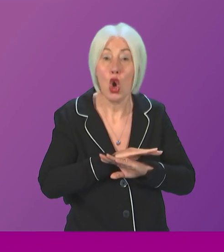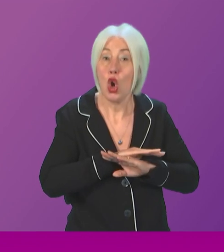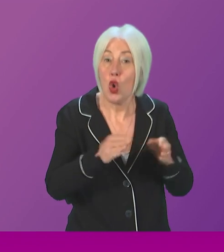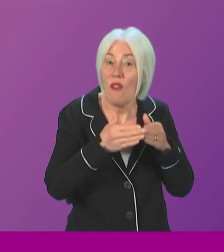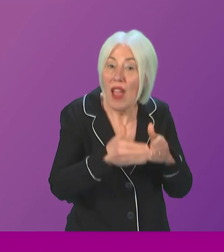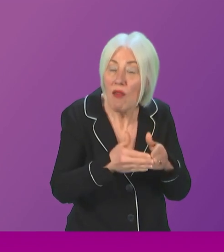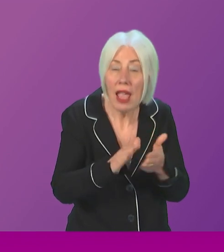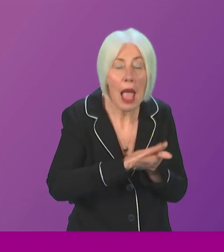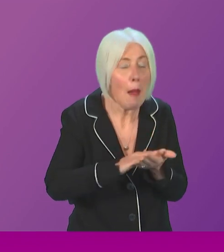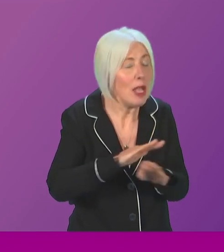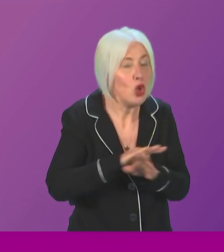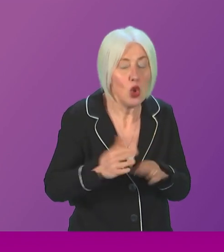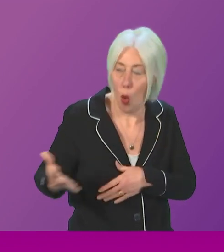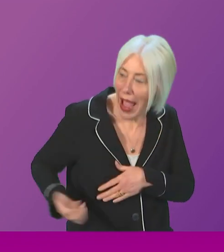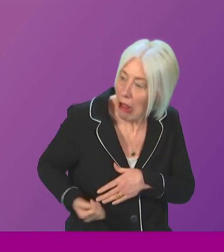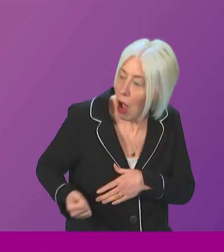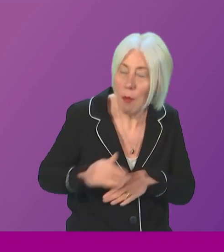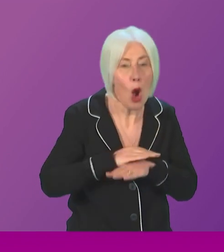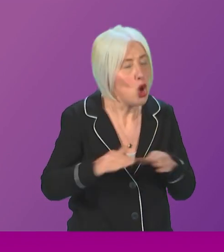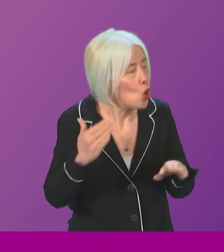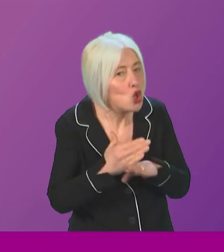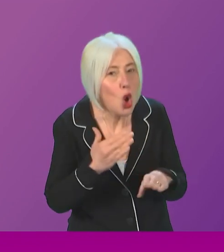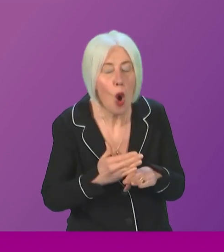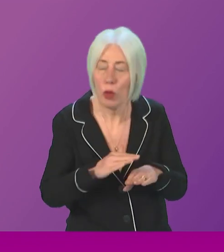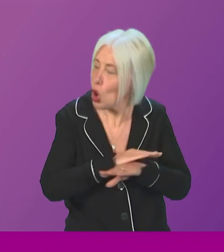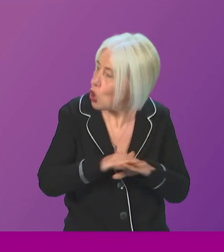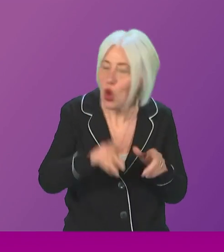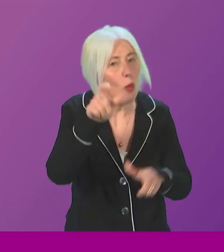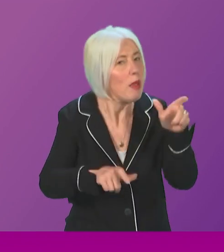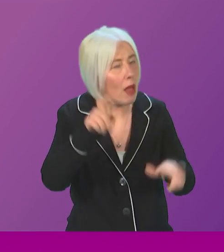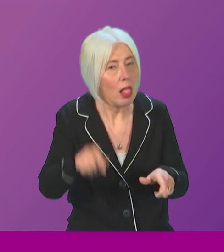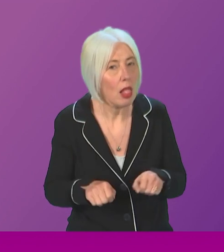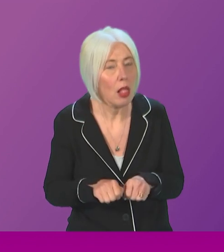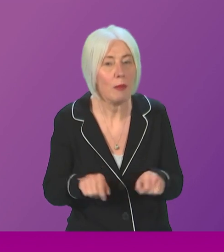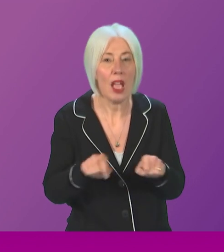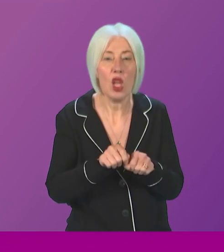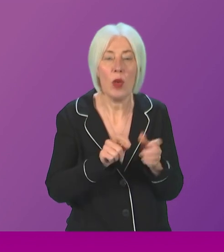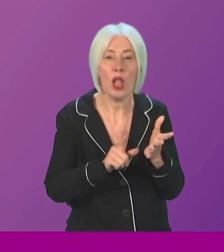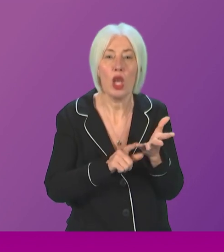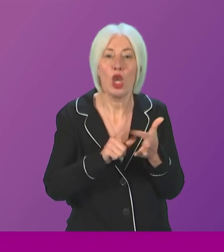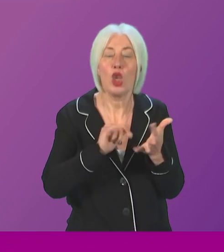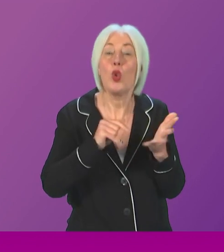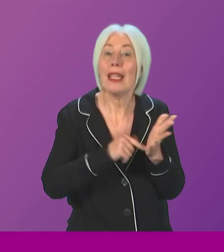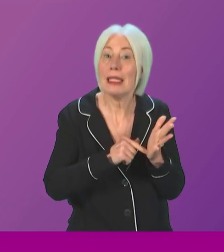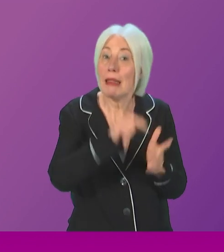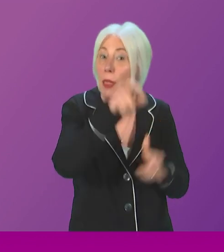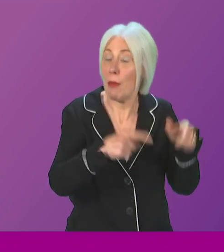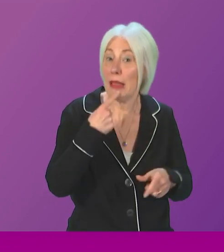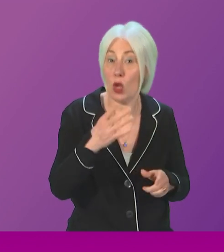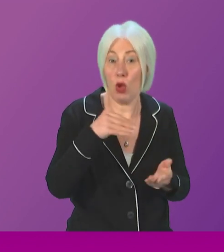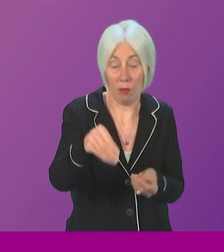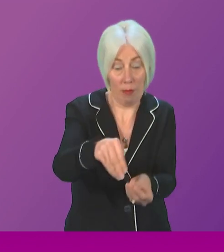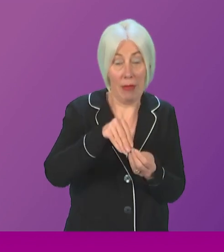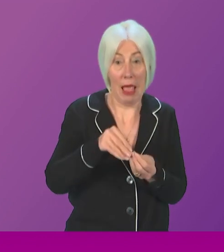no income, no jobs, no people. And the businesses in Uist have asked the Scottish government to compensate them for their losses.